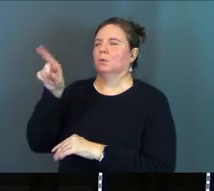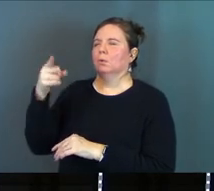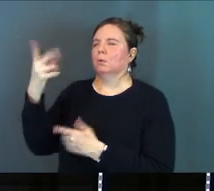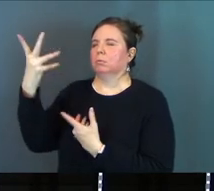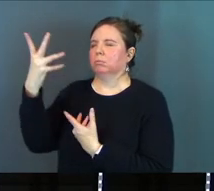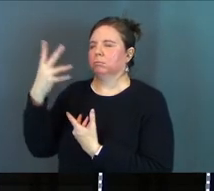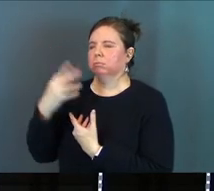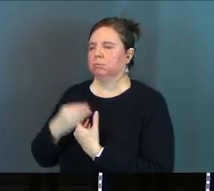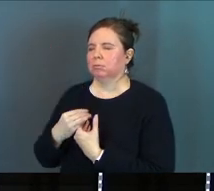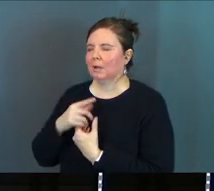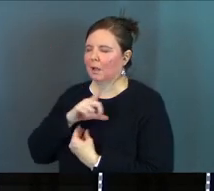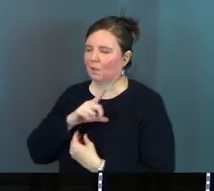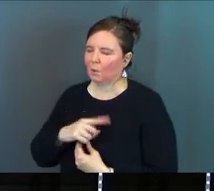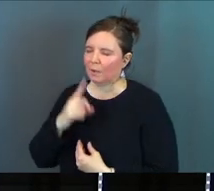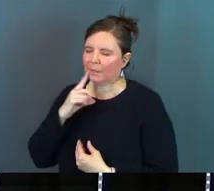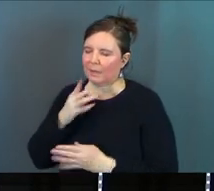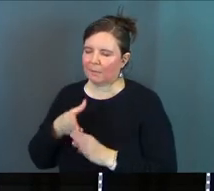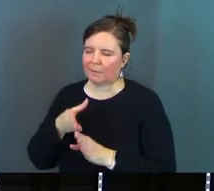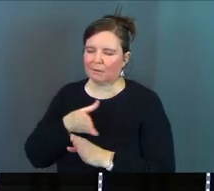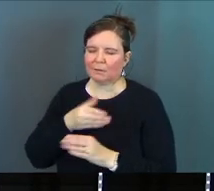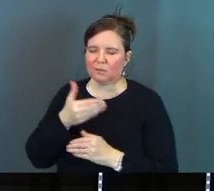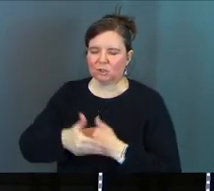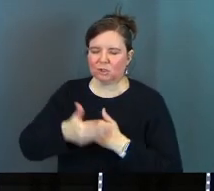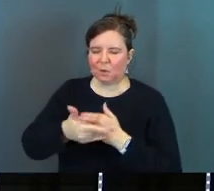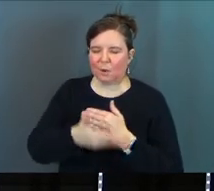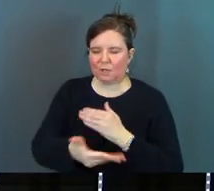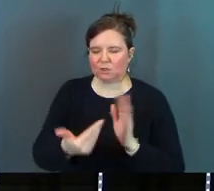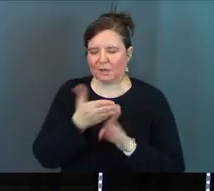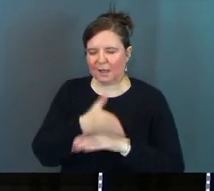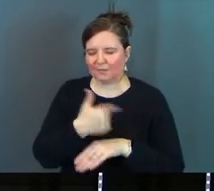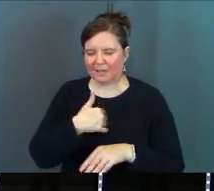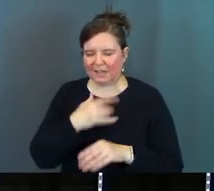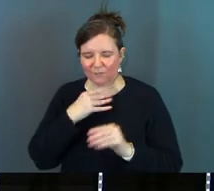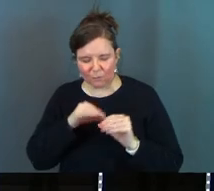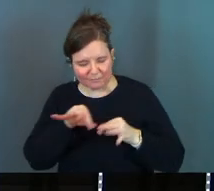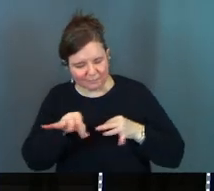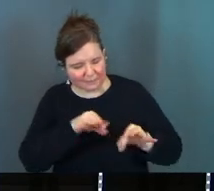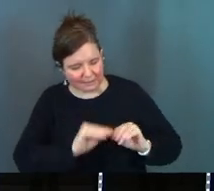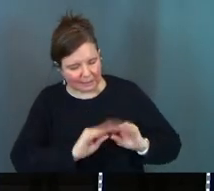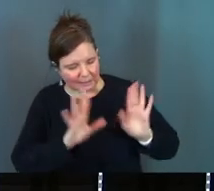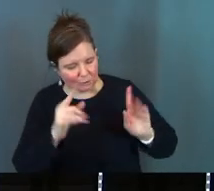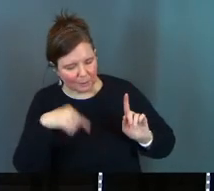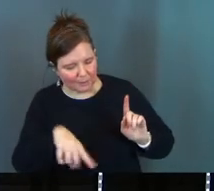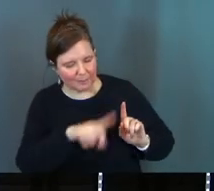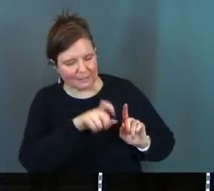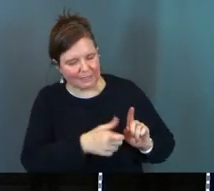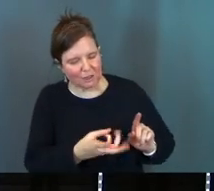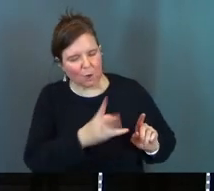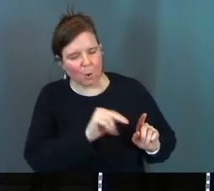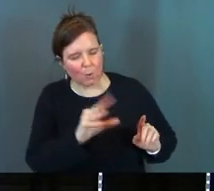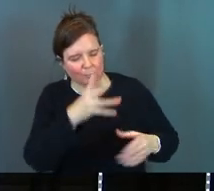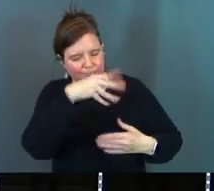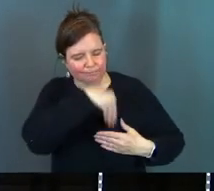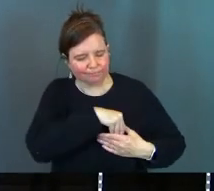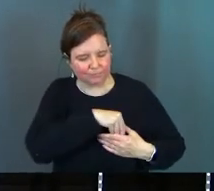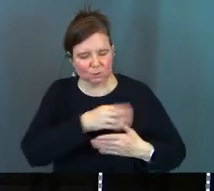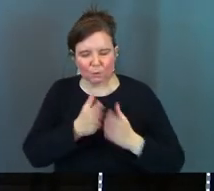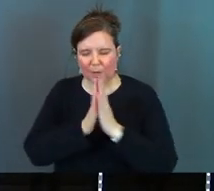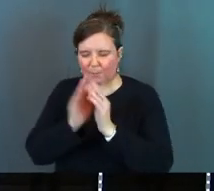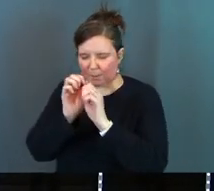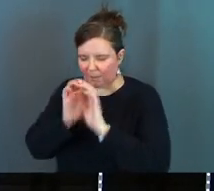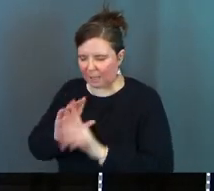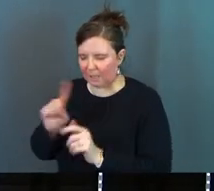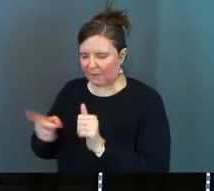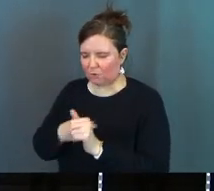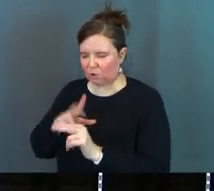and Lord we're thinking about the generations after us God and whether or not we've clarified this to them that they need their own miracle and so Lord I pray a